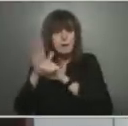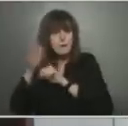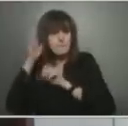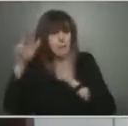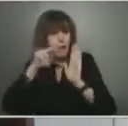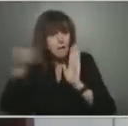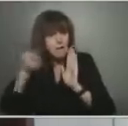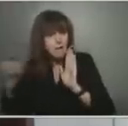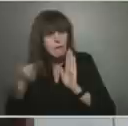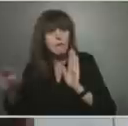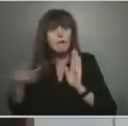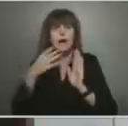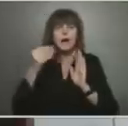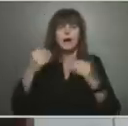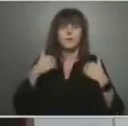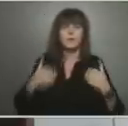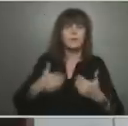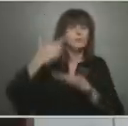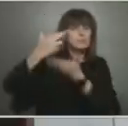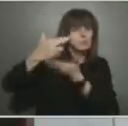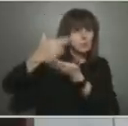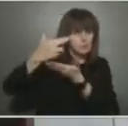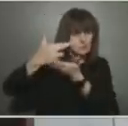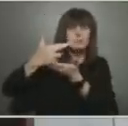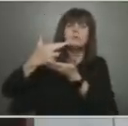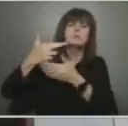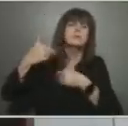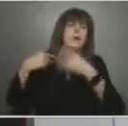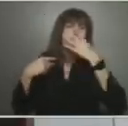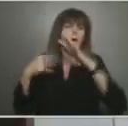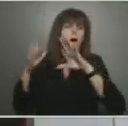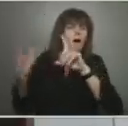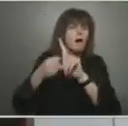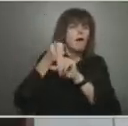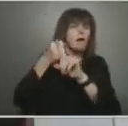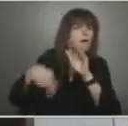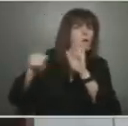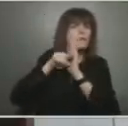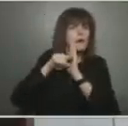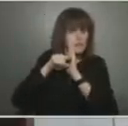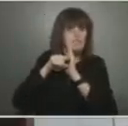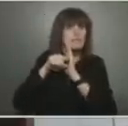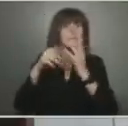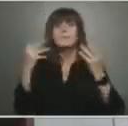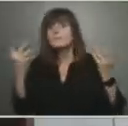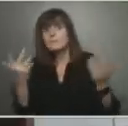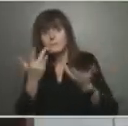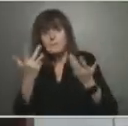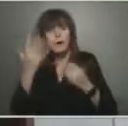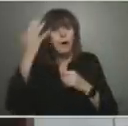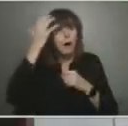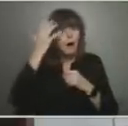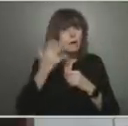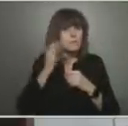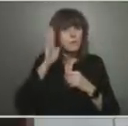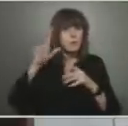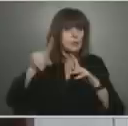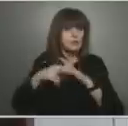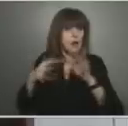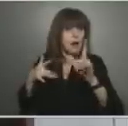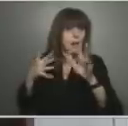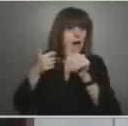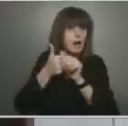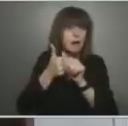likely to adversely impact in This does not mean all hospitals will immediately resume the surgical and procedural activities permitted.